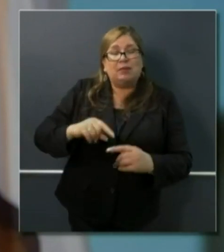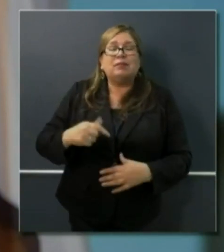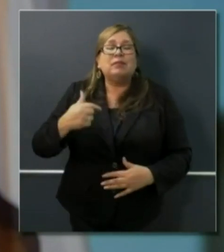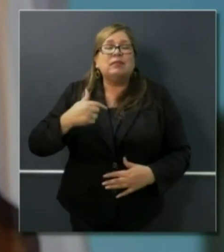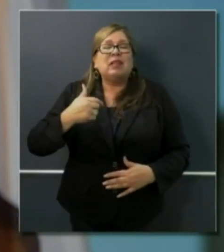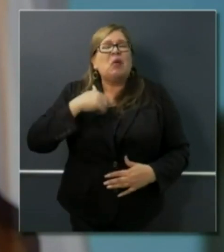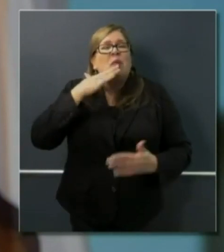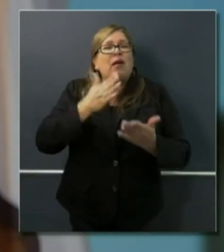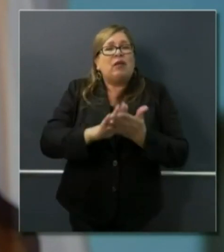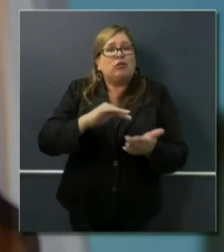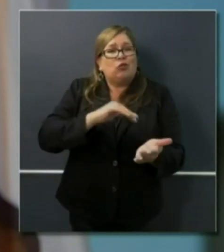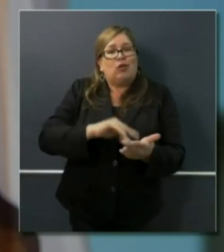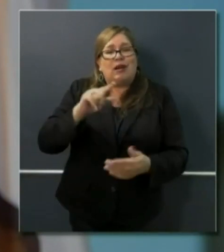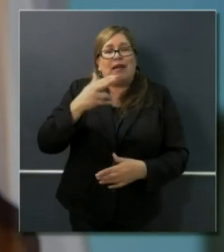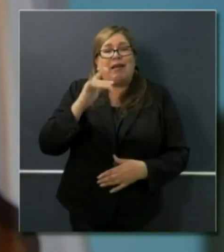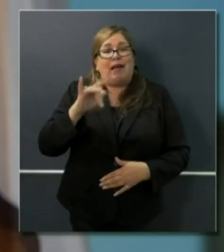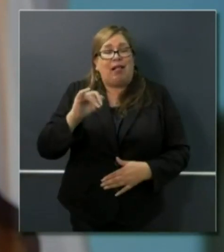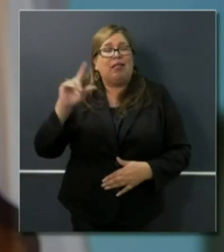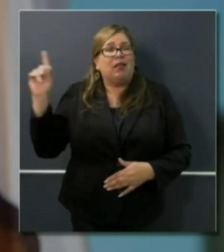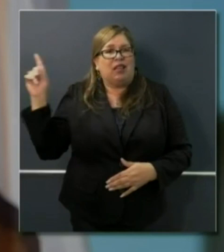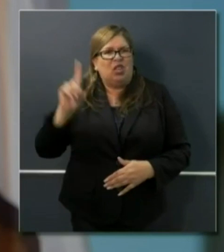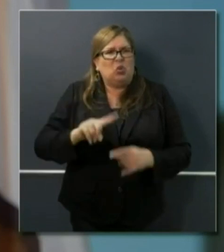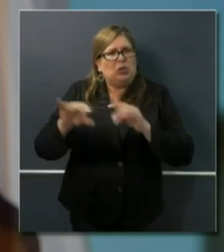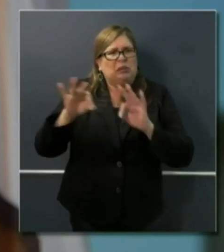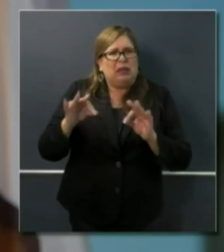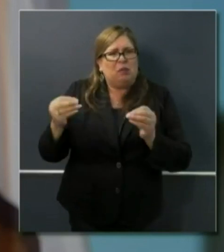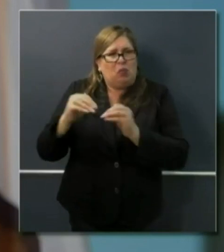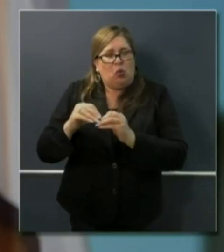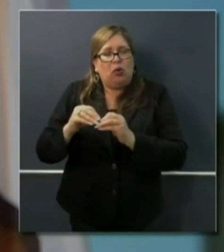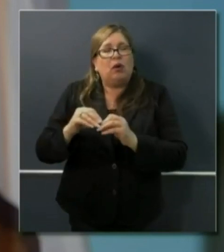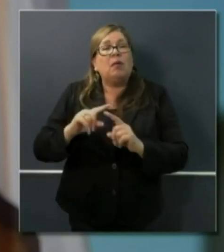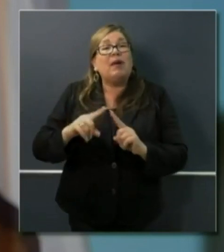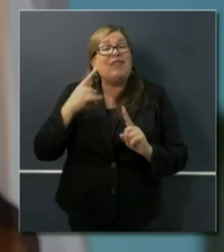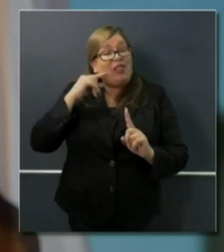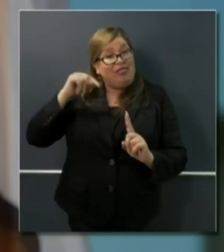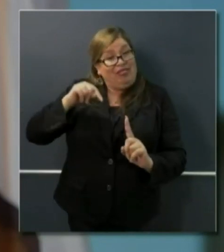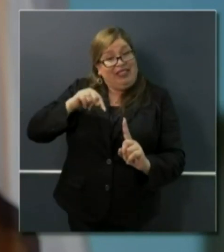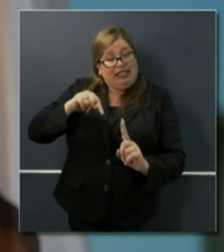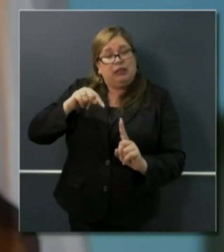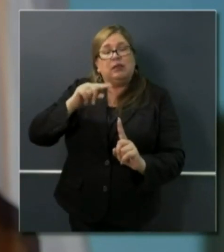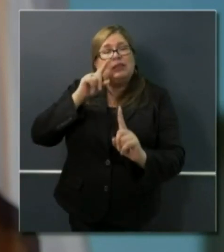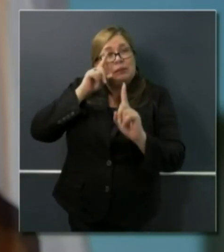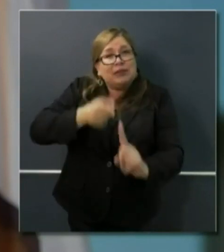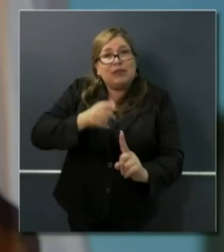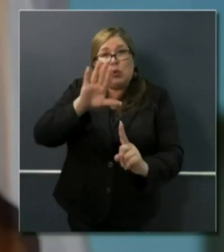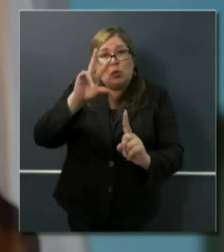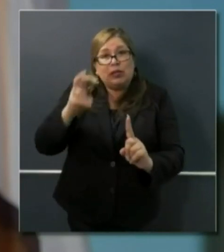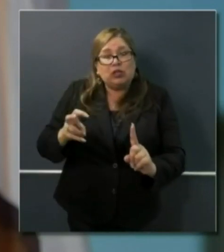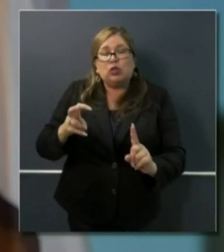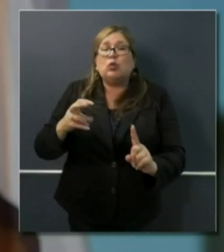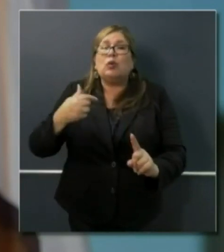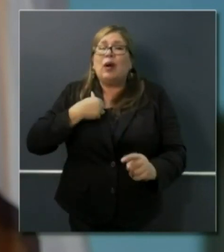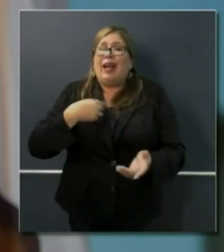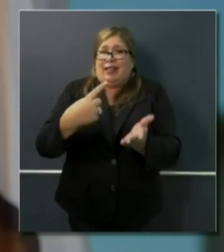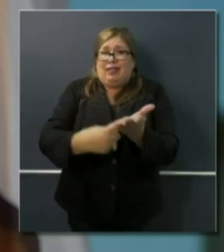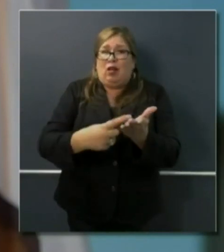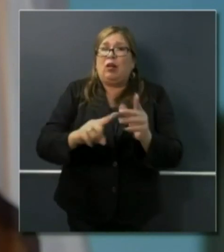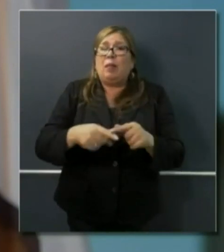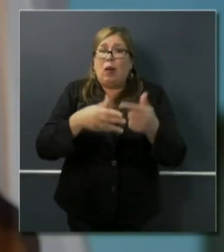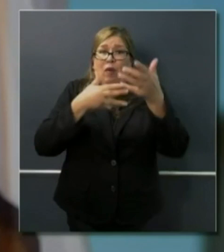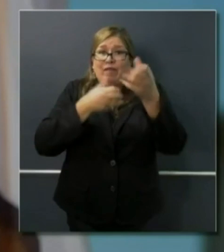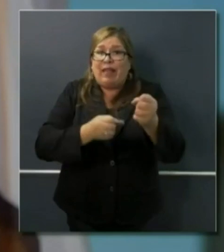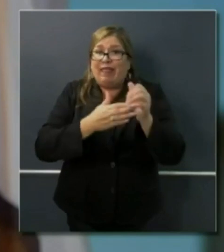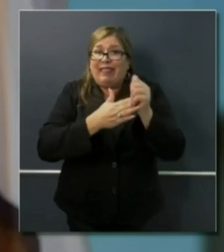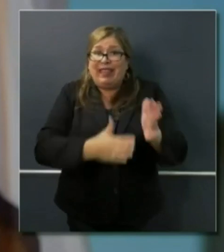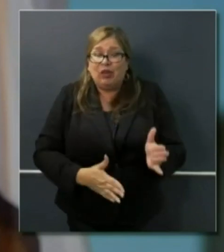specific instance, let you know I referenced a moment ago my conversation with faith leaders all across the state. This specific example, this